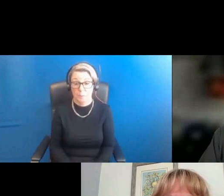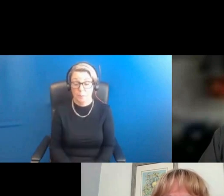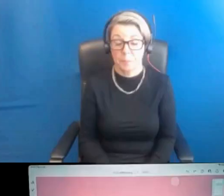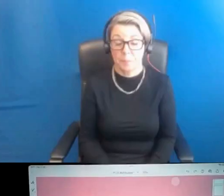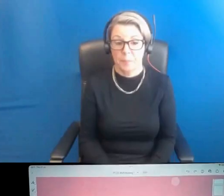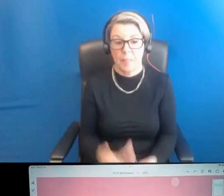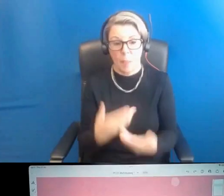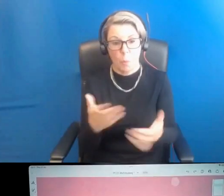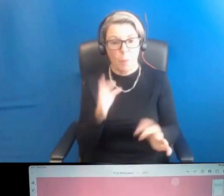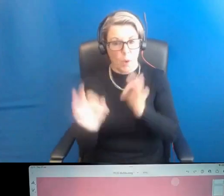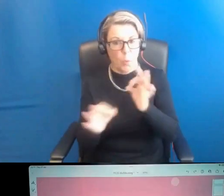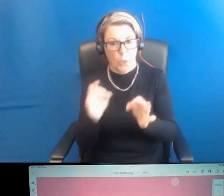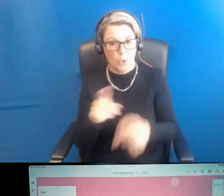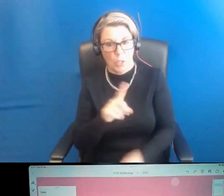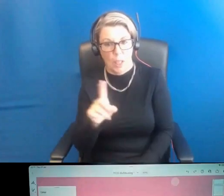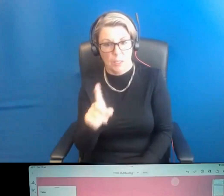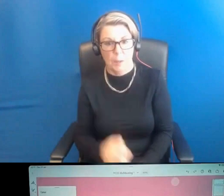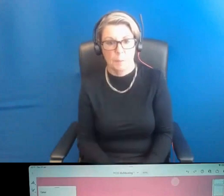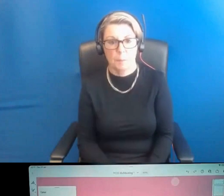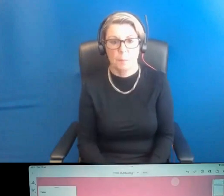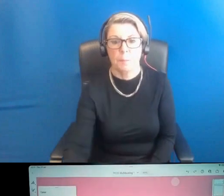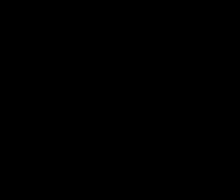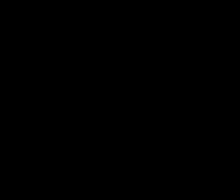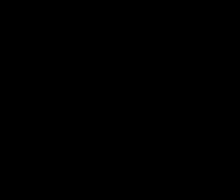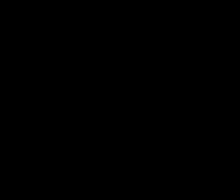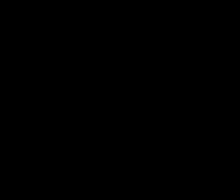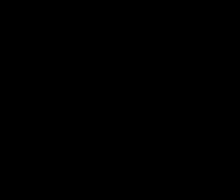questions and conversation after that. Thank you.